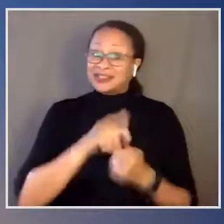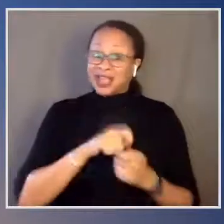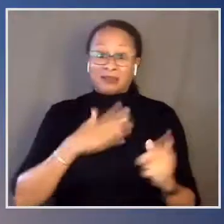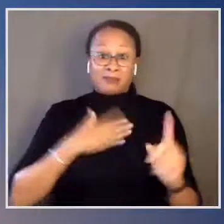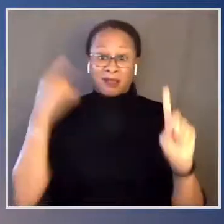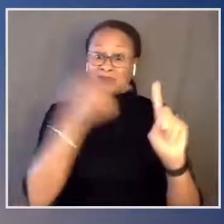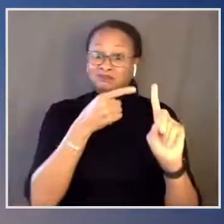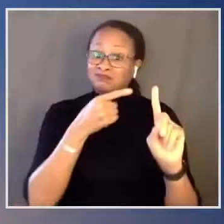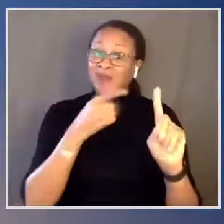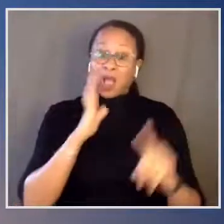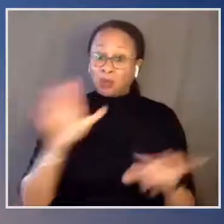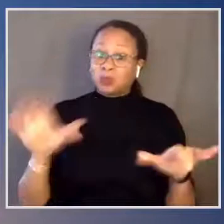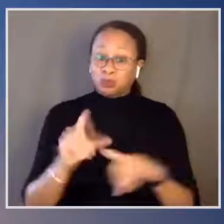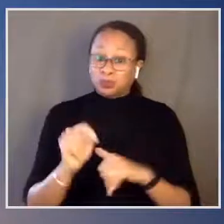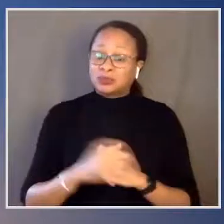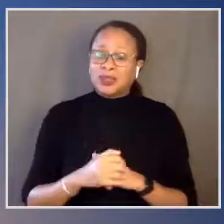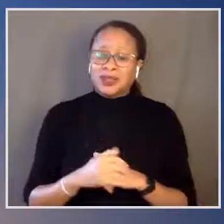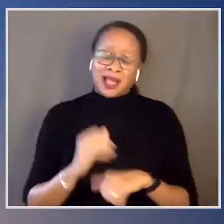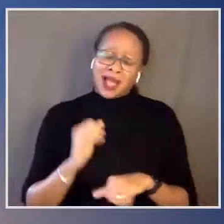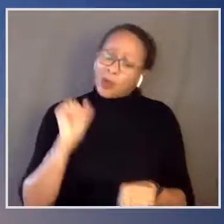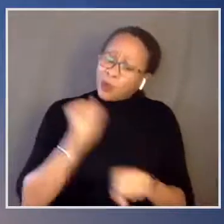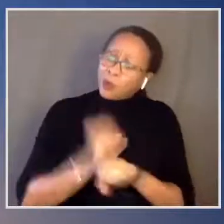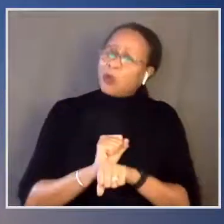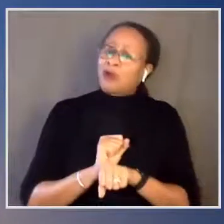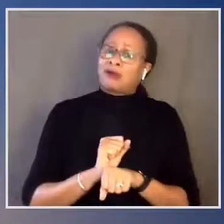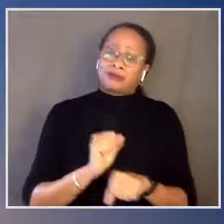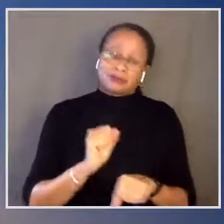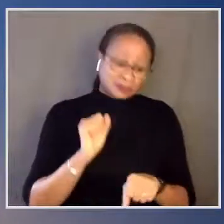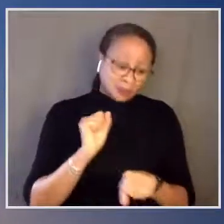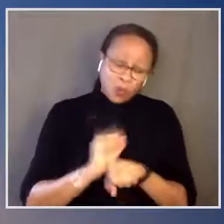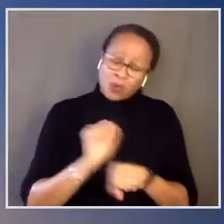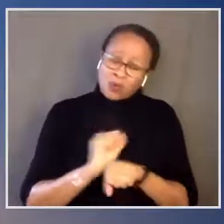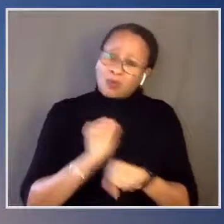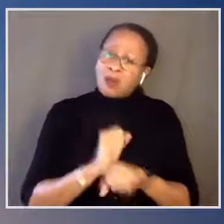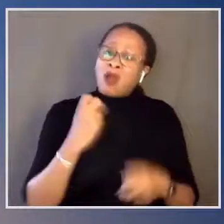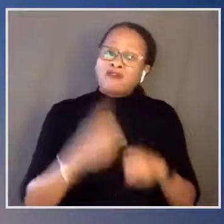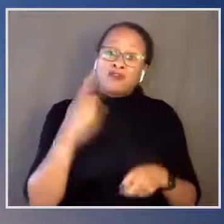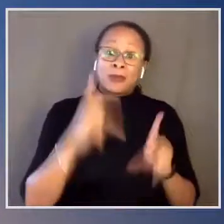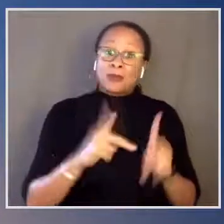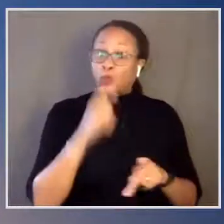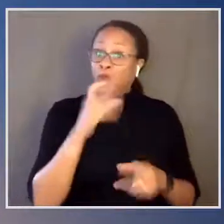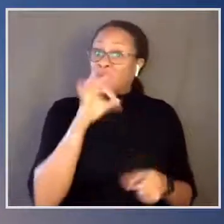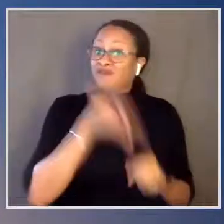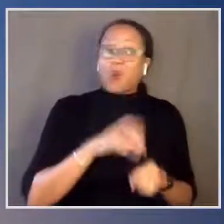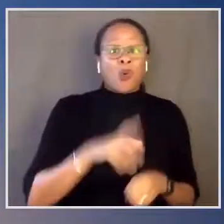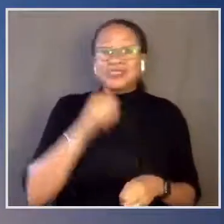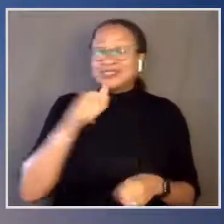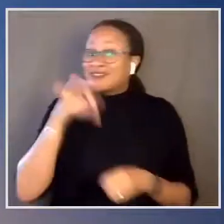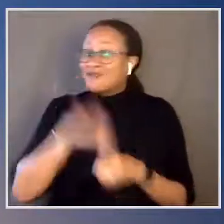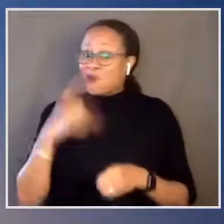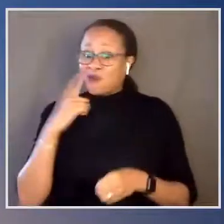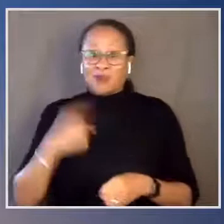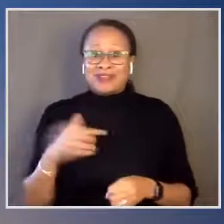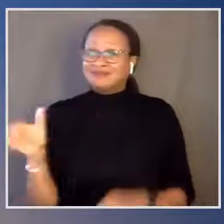I will, I will work as hard for those who didn't vote for me as I will for those who did vote for me.